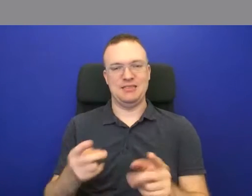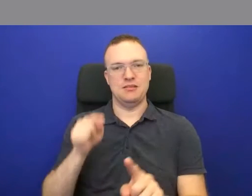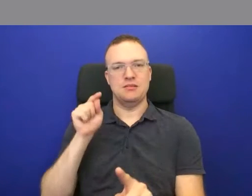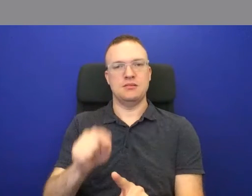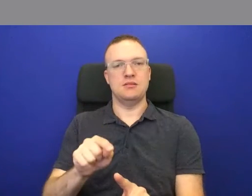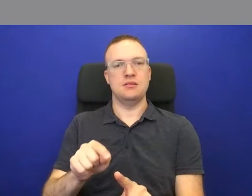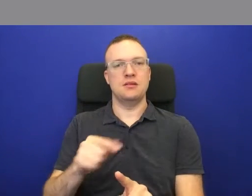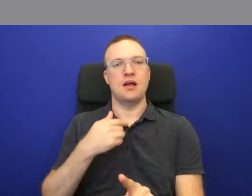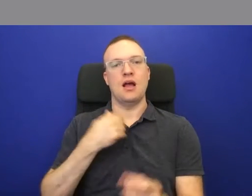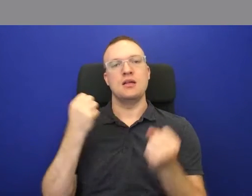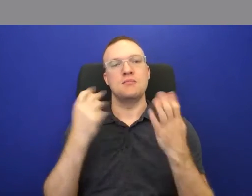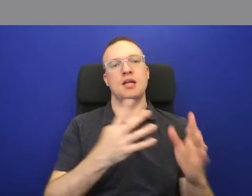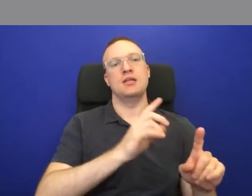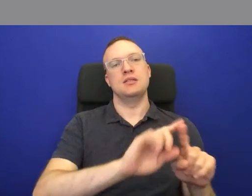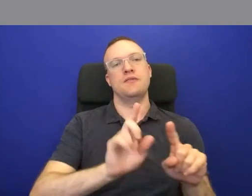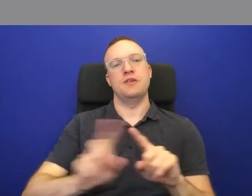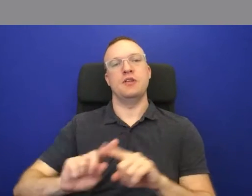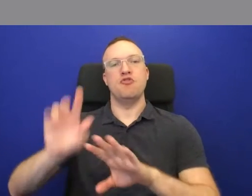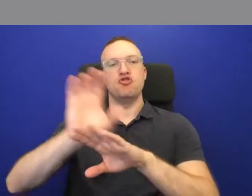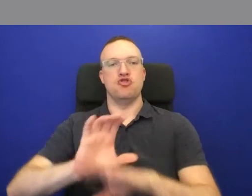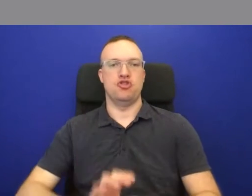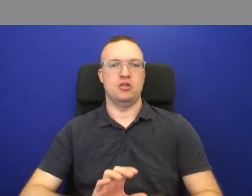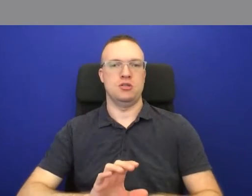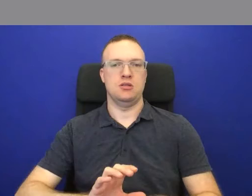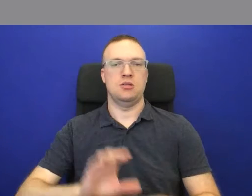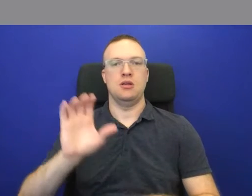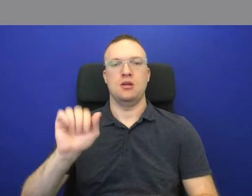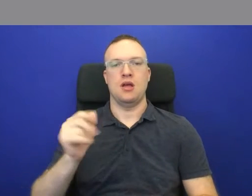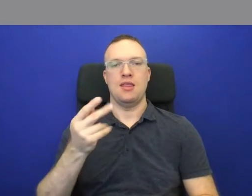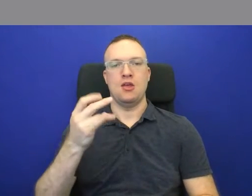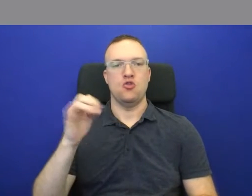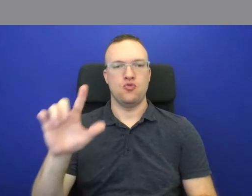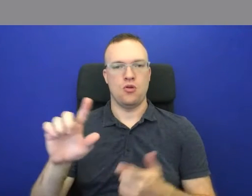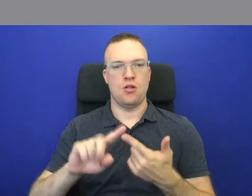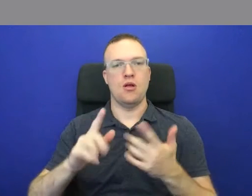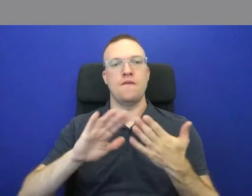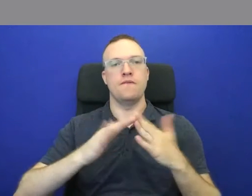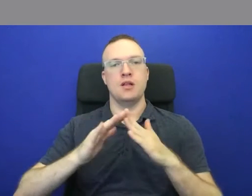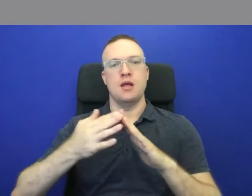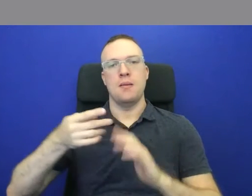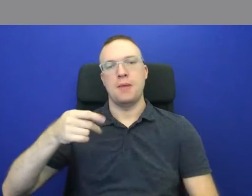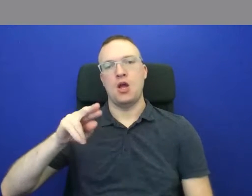a large number of churches, cathedrals, and village parishes.